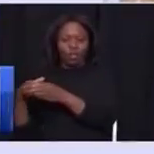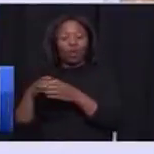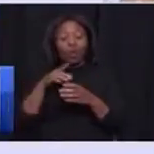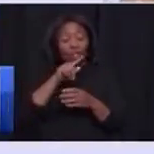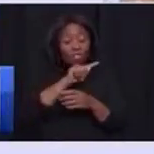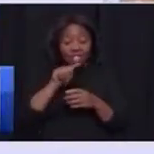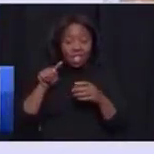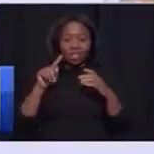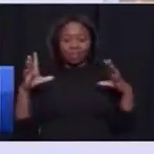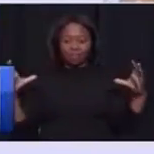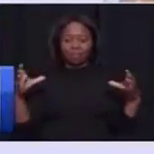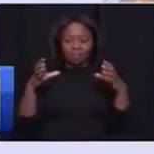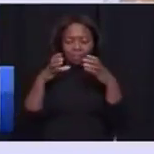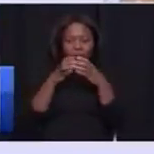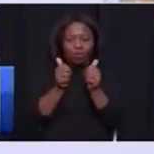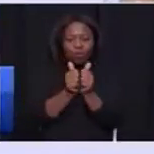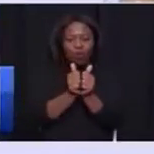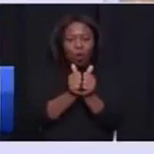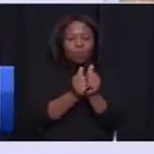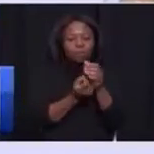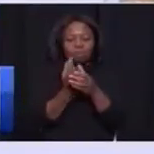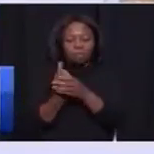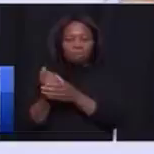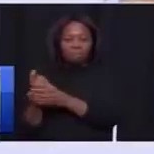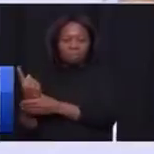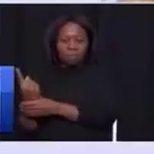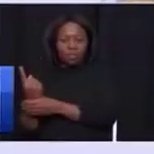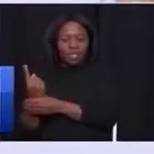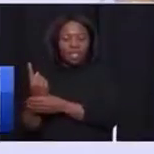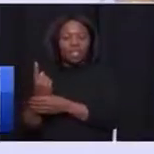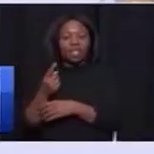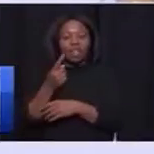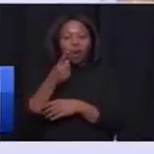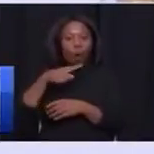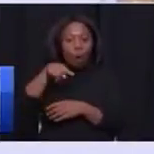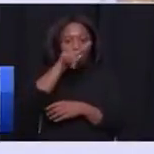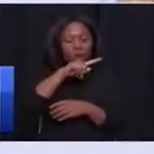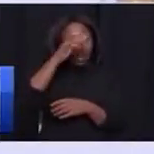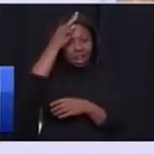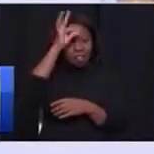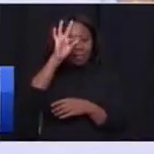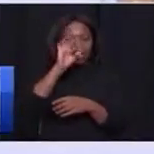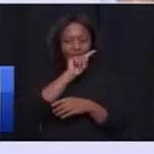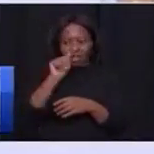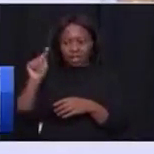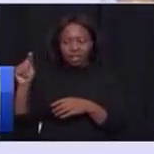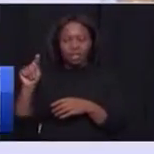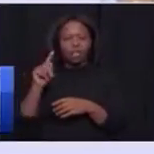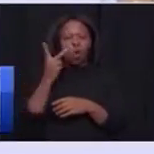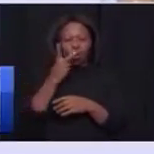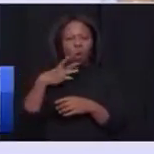sector-based initiatives that are being spearheaded by all spheres of government. I want to emphasize